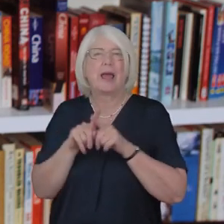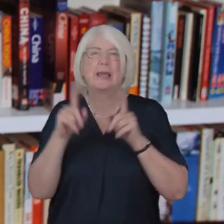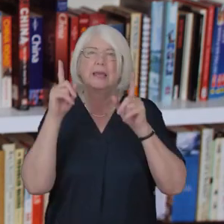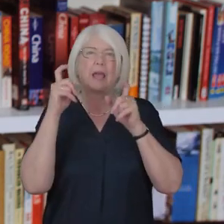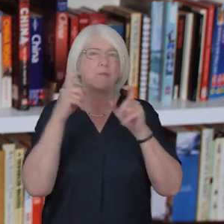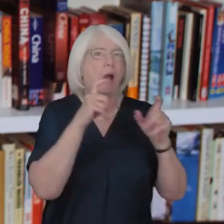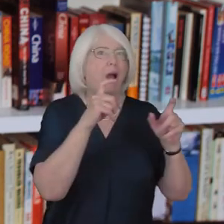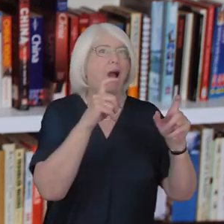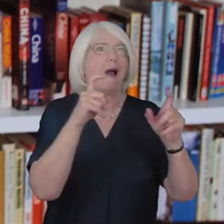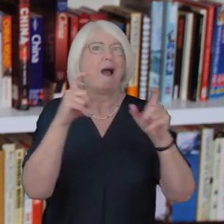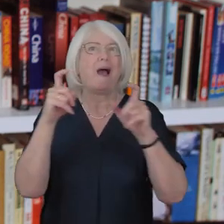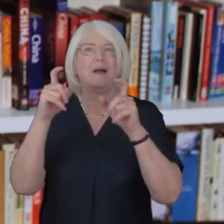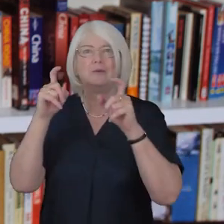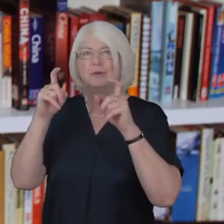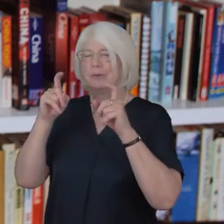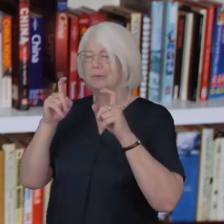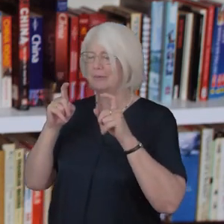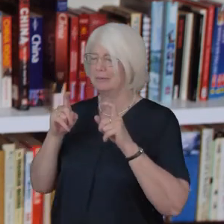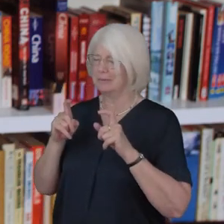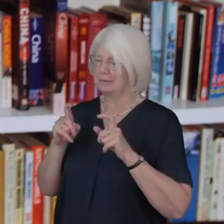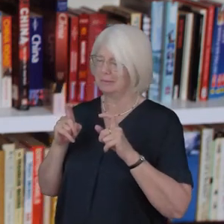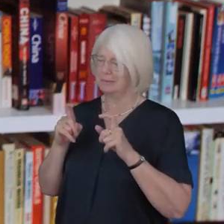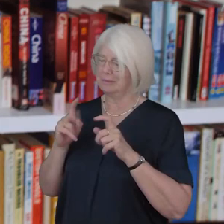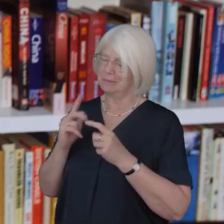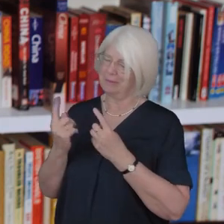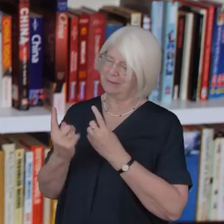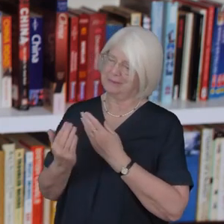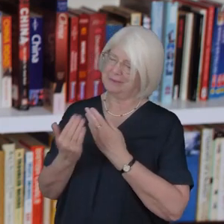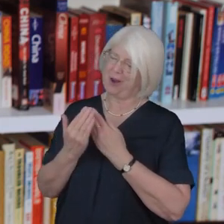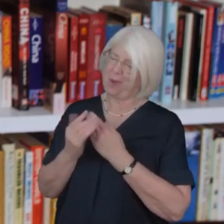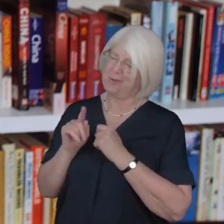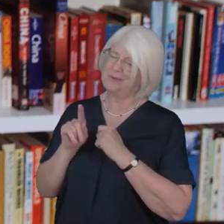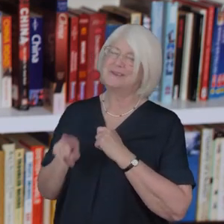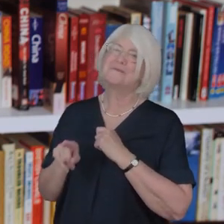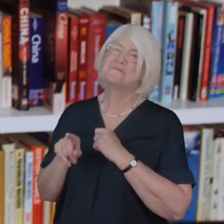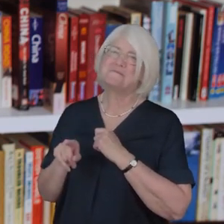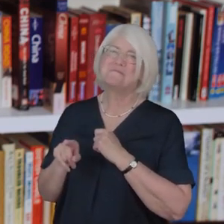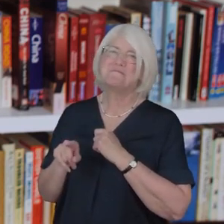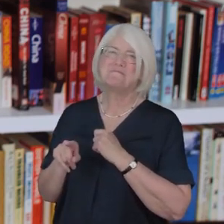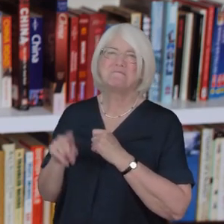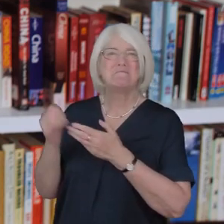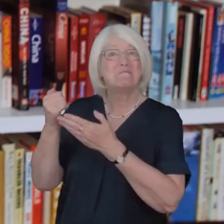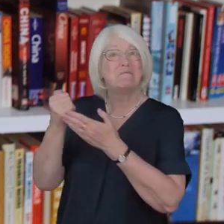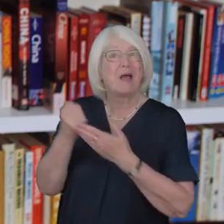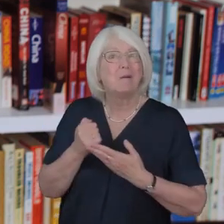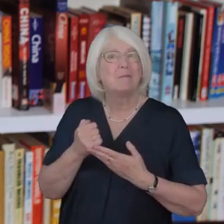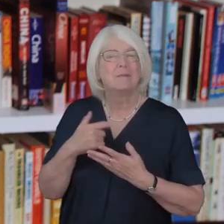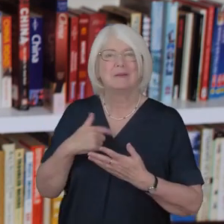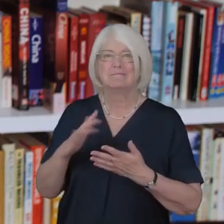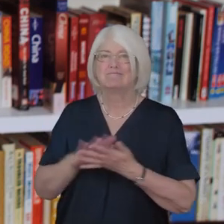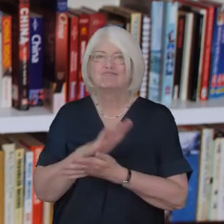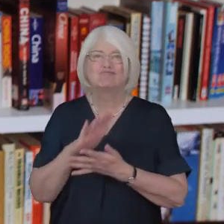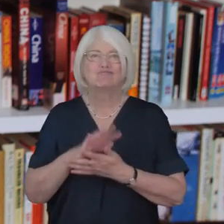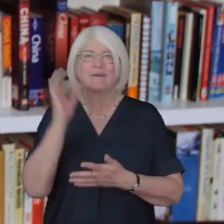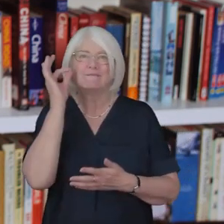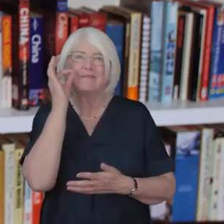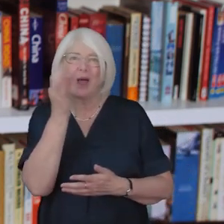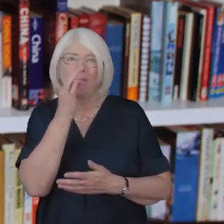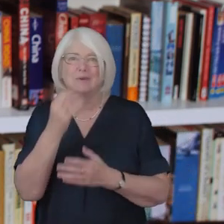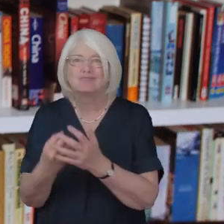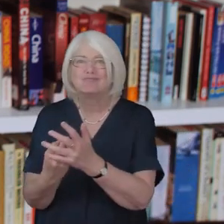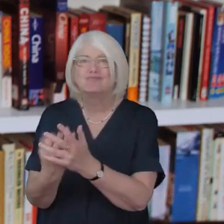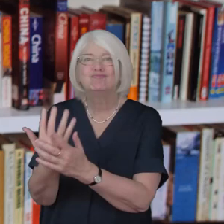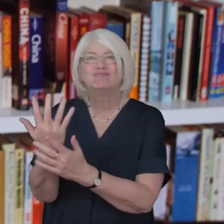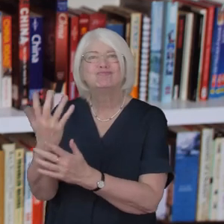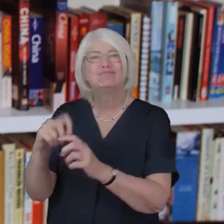To the beauty of things seen close Help me to enjoy the flowers on the windowsill As I once